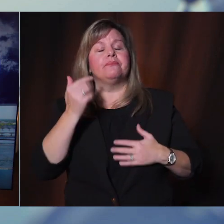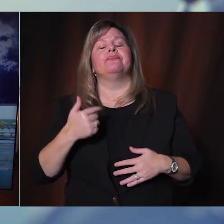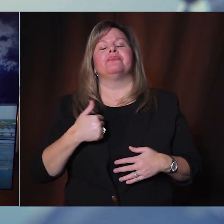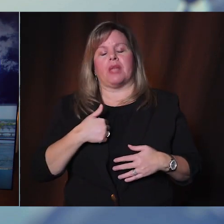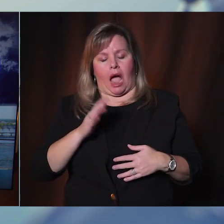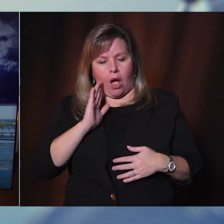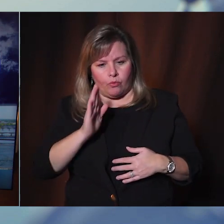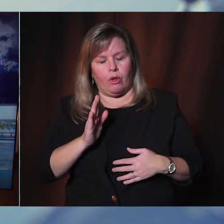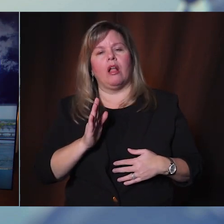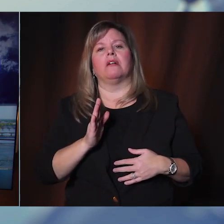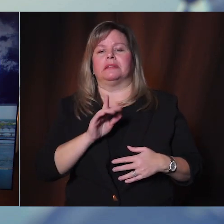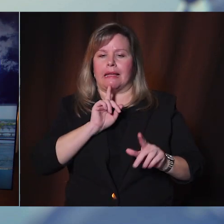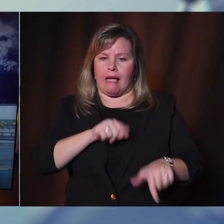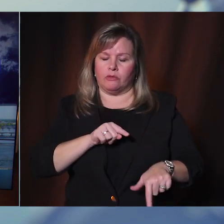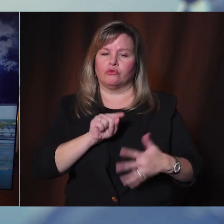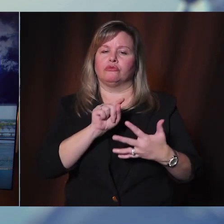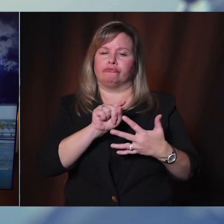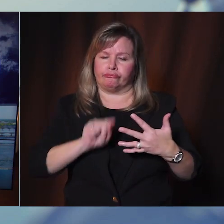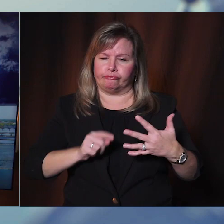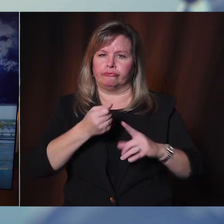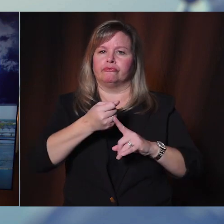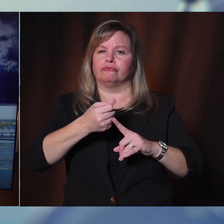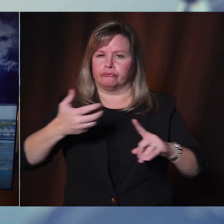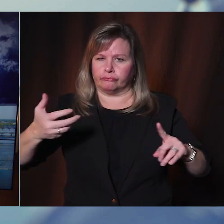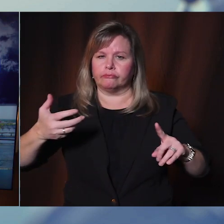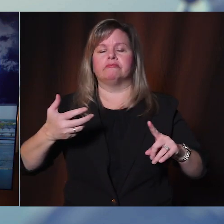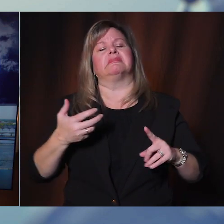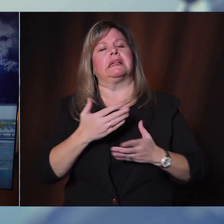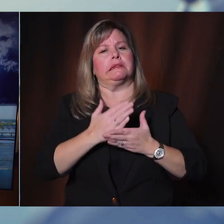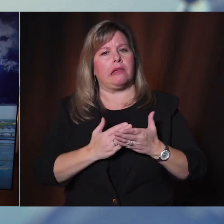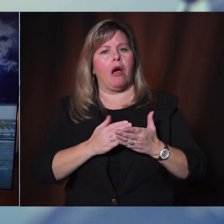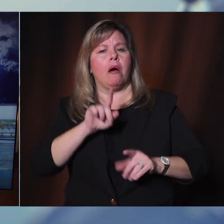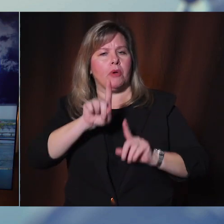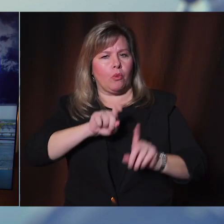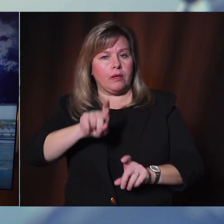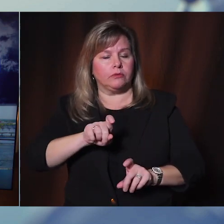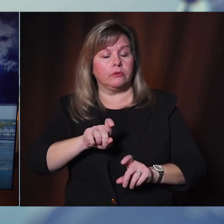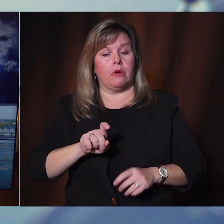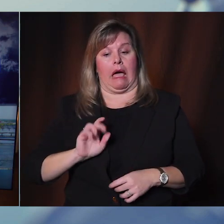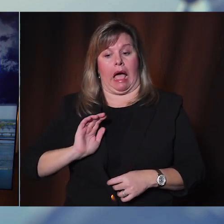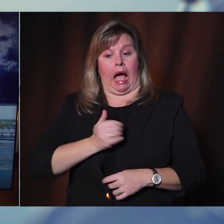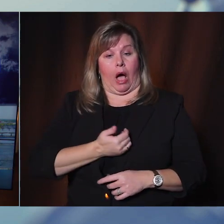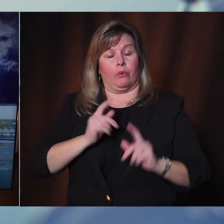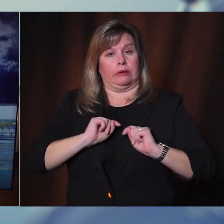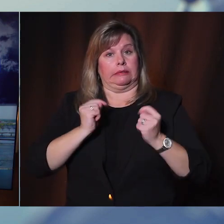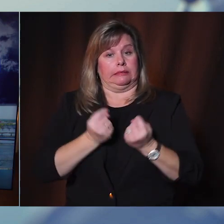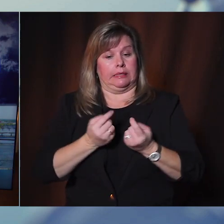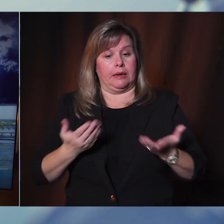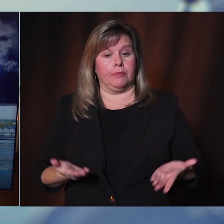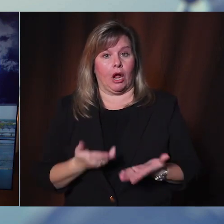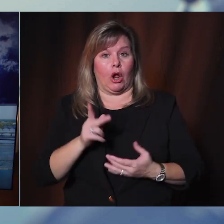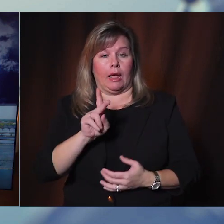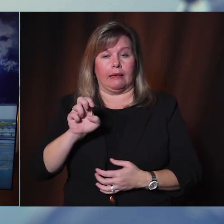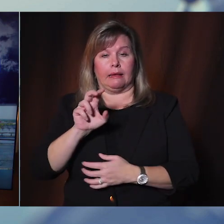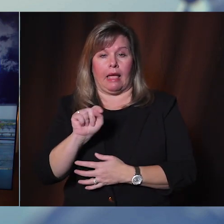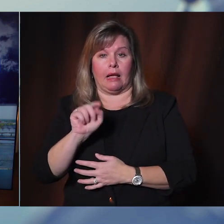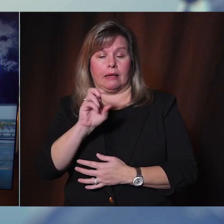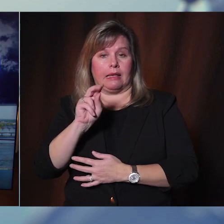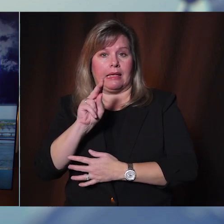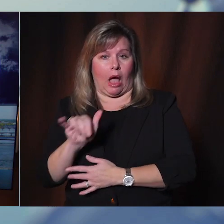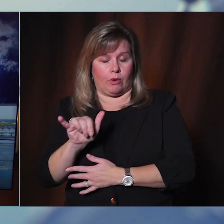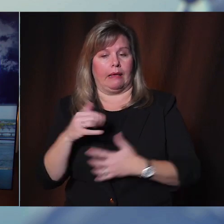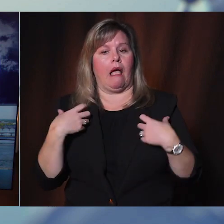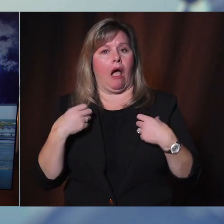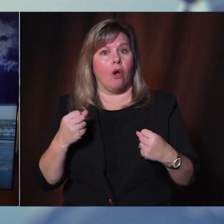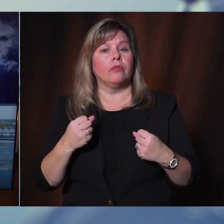provide some answers to these questions and also to assure you that my team and I at the Kent County Health Department and